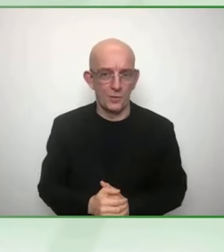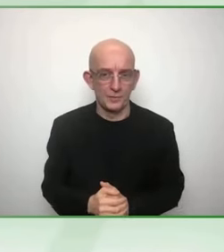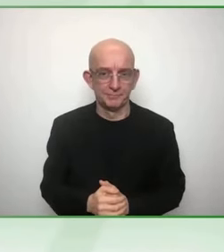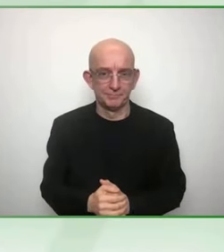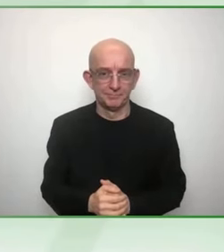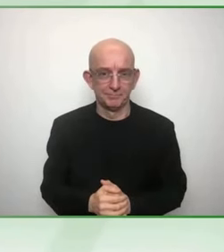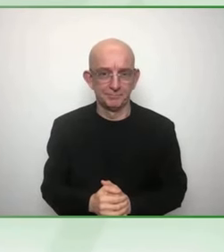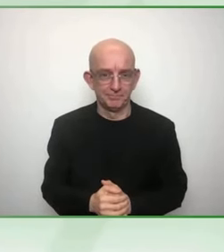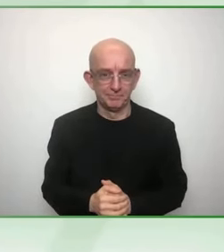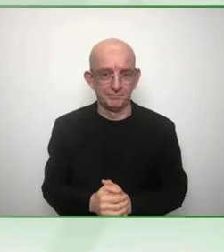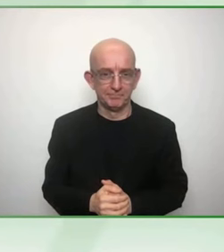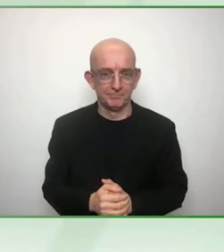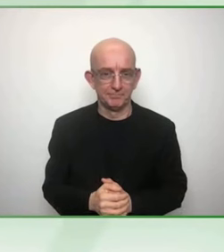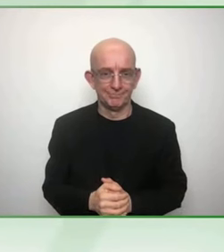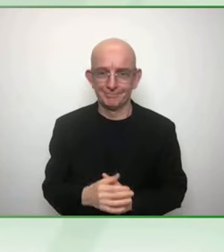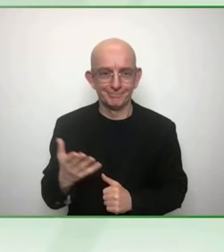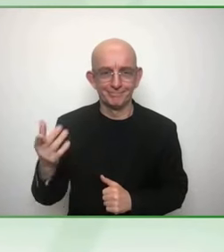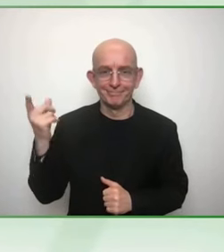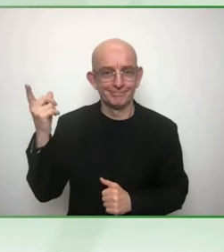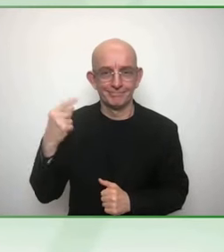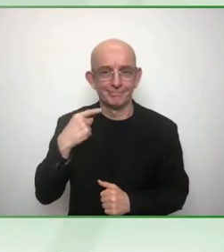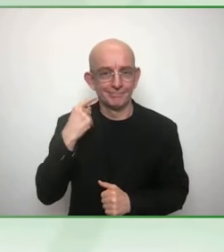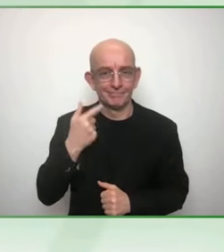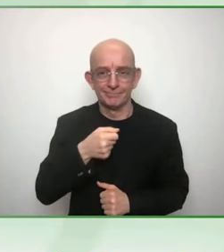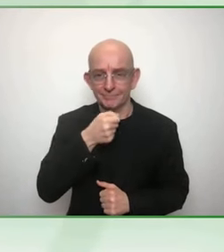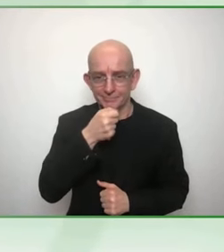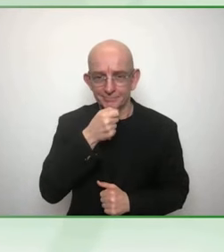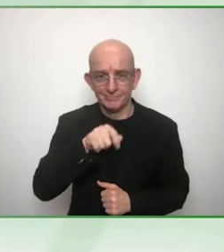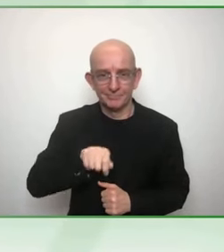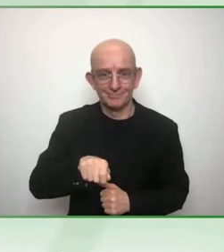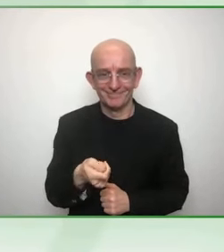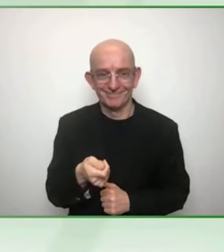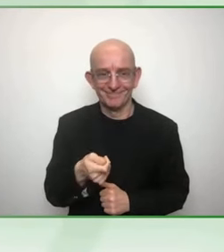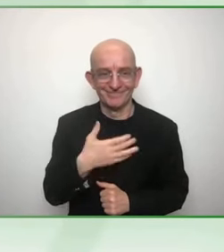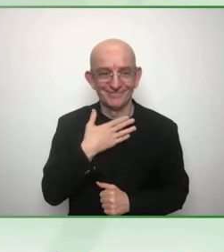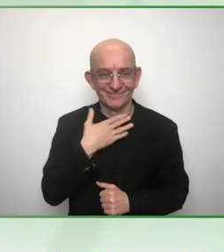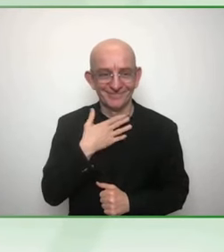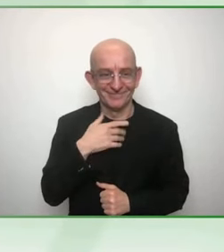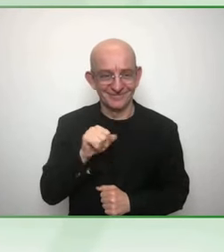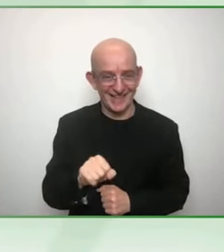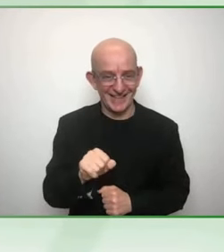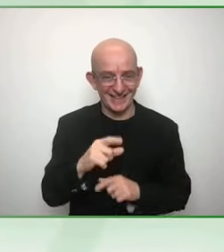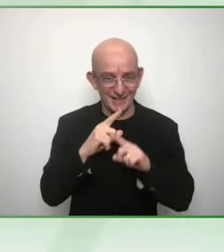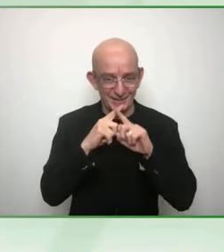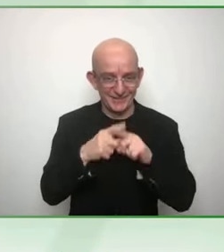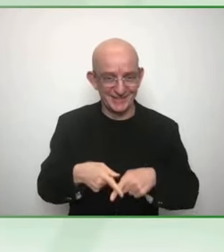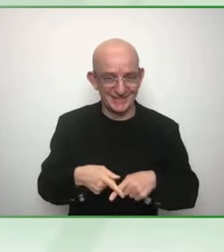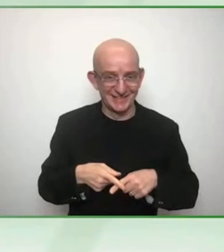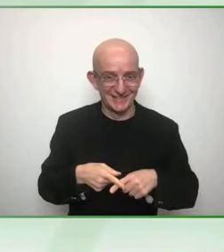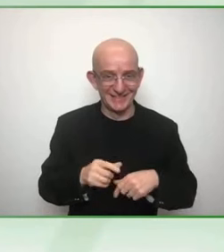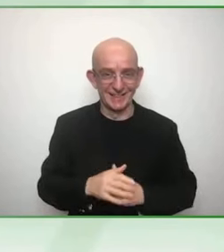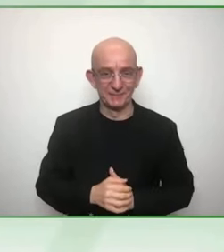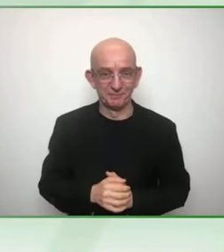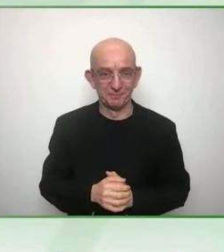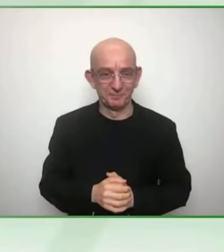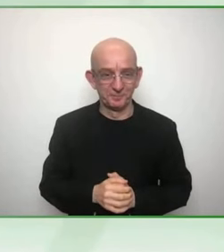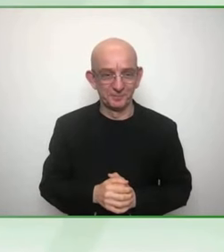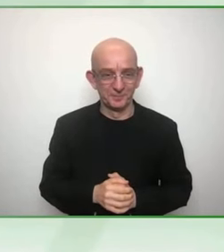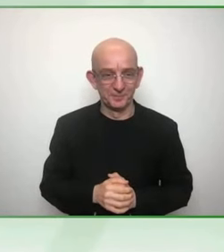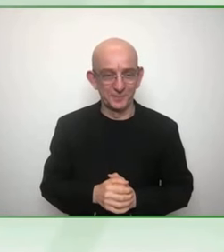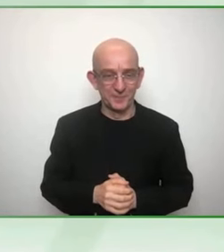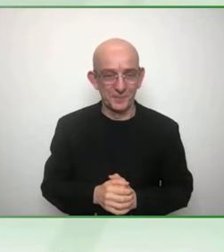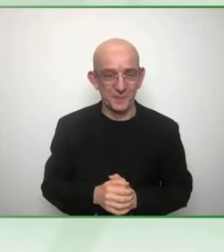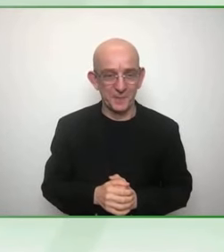Good. Sorry. Hello, can you hear me? Welcome. Thank you. evening from Bangkok. And then I'm very excited.